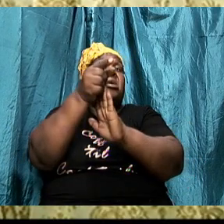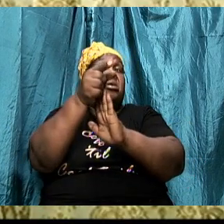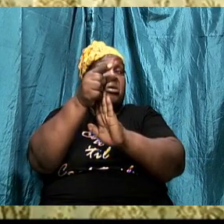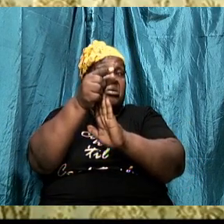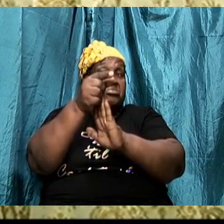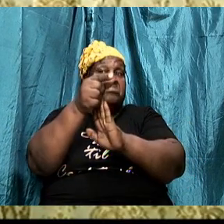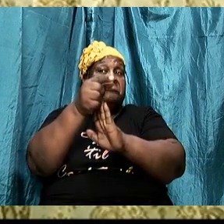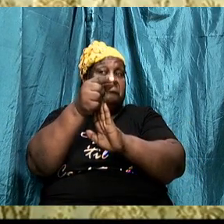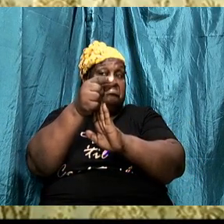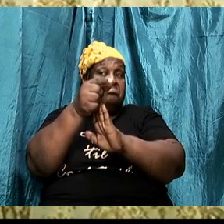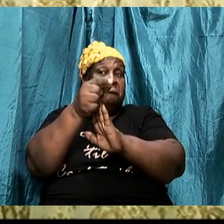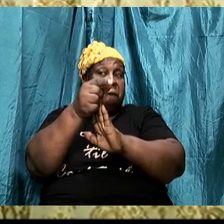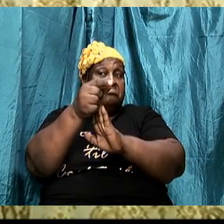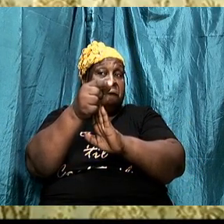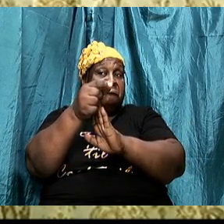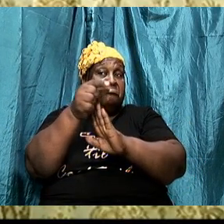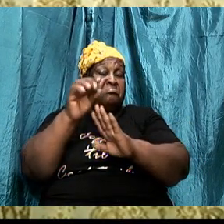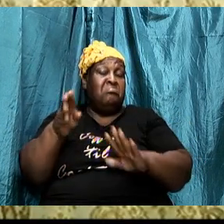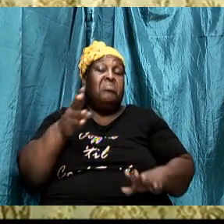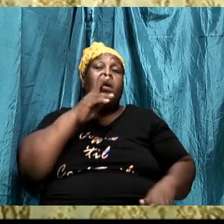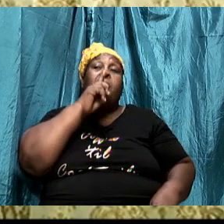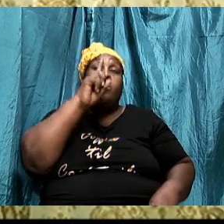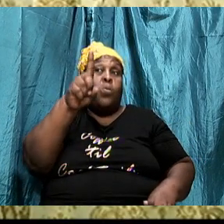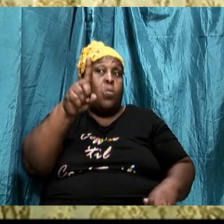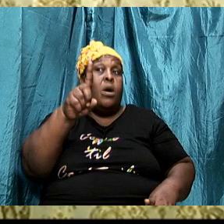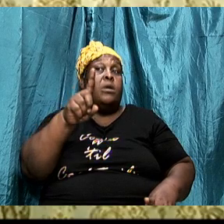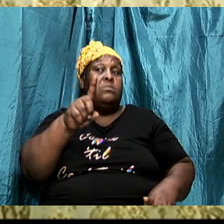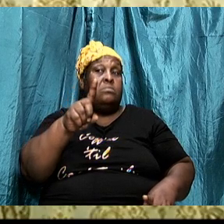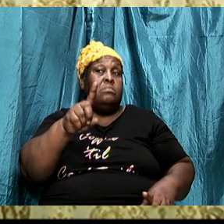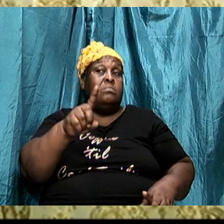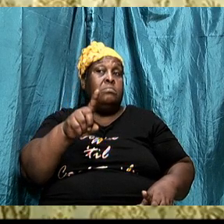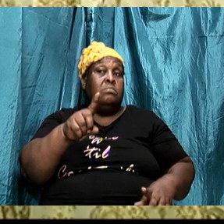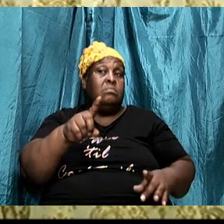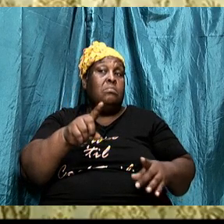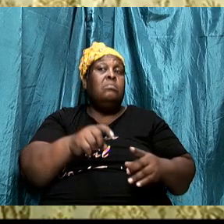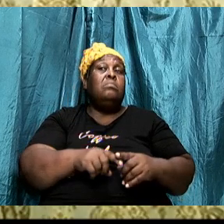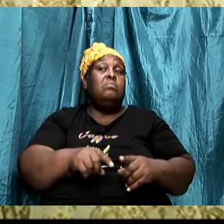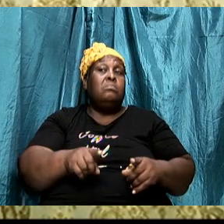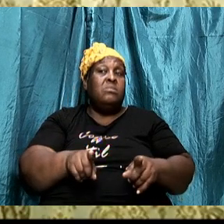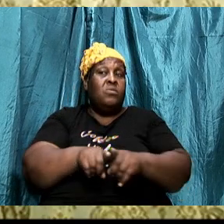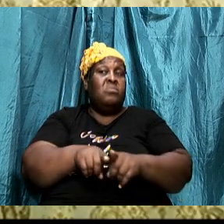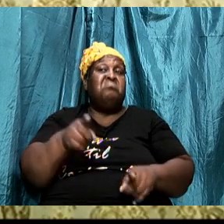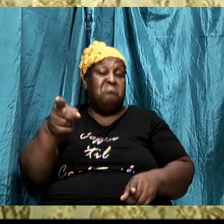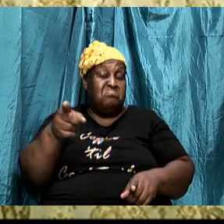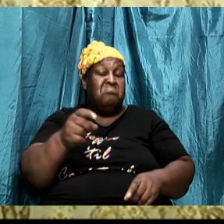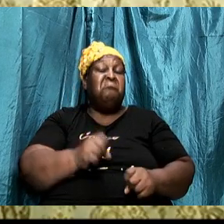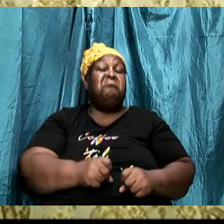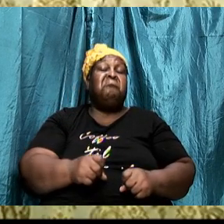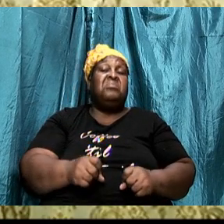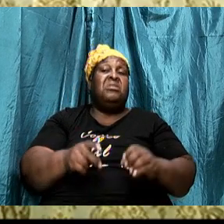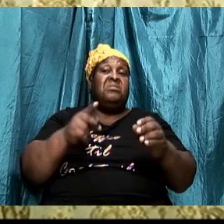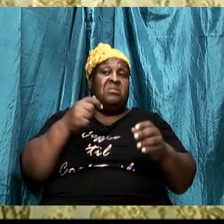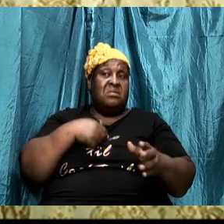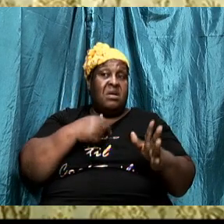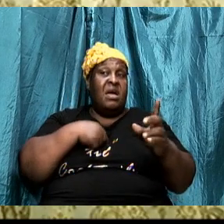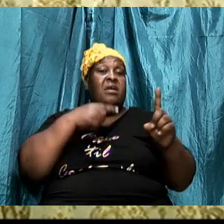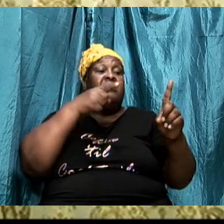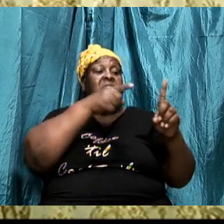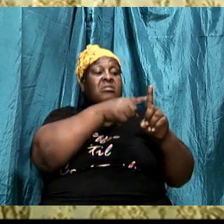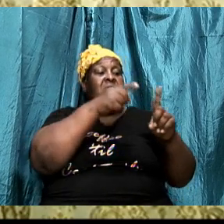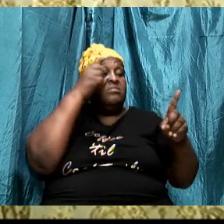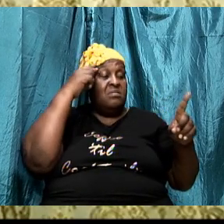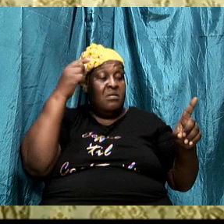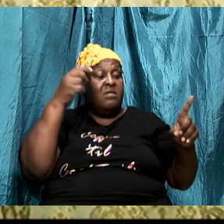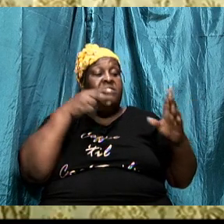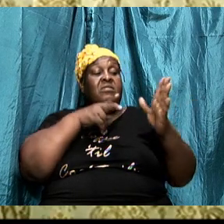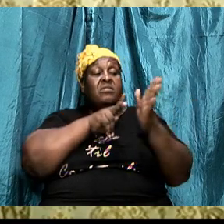shall be as one of these. Verse 37,